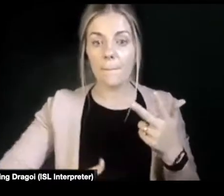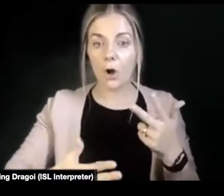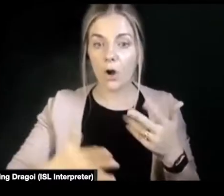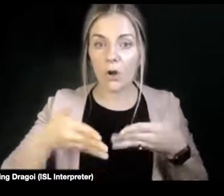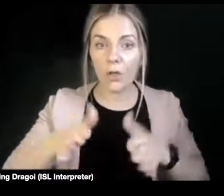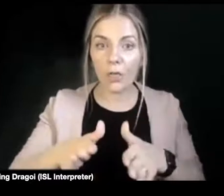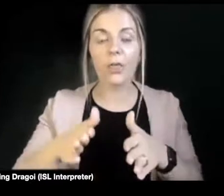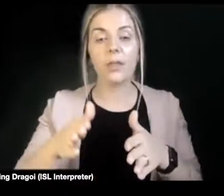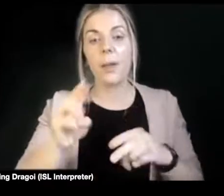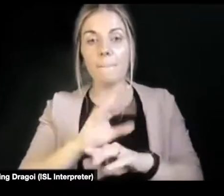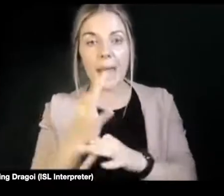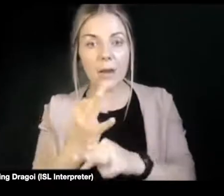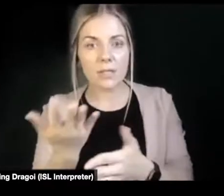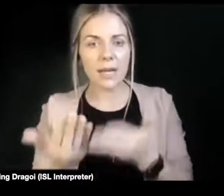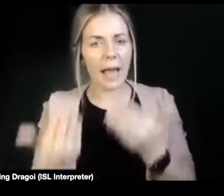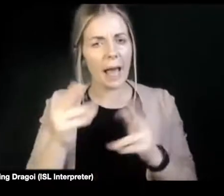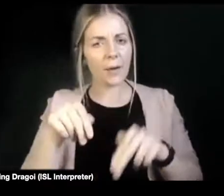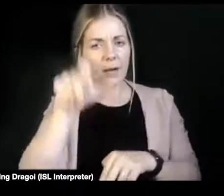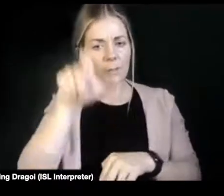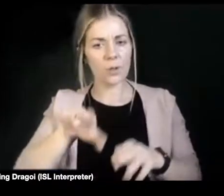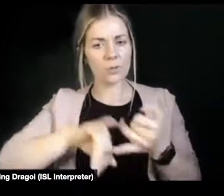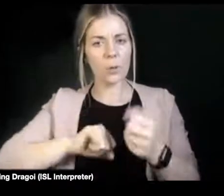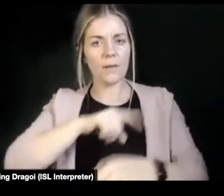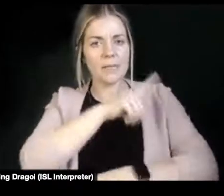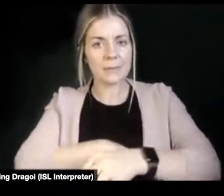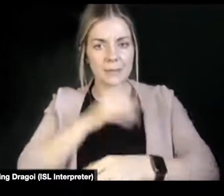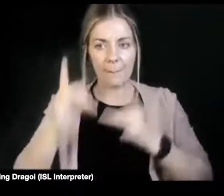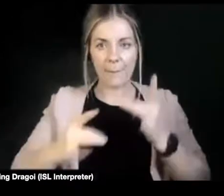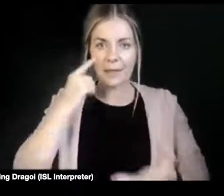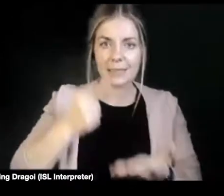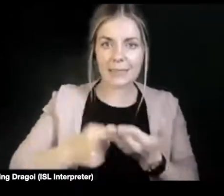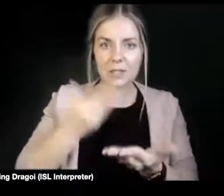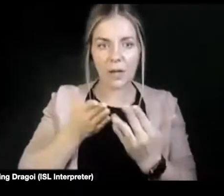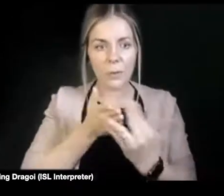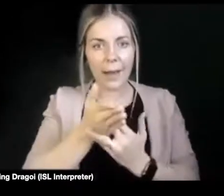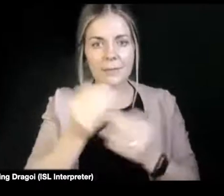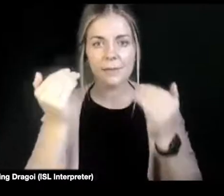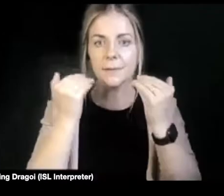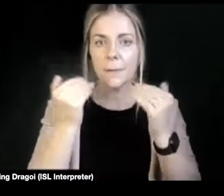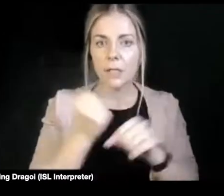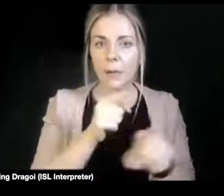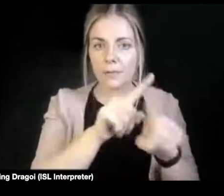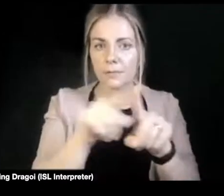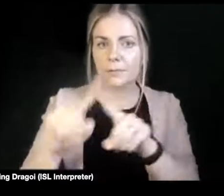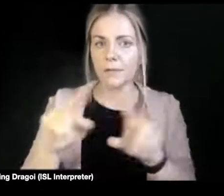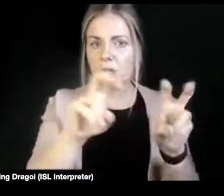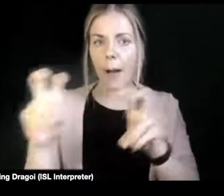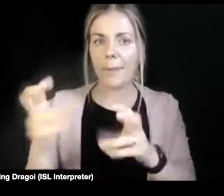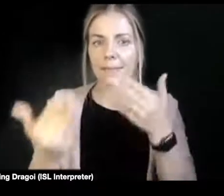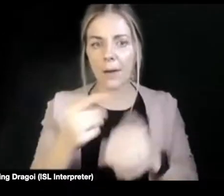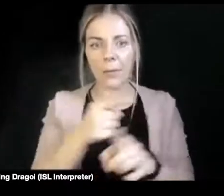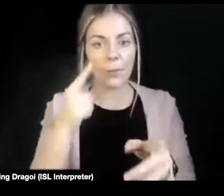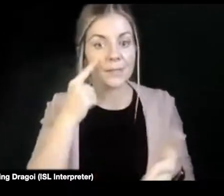make decisions on those issues, how they can access information, how those decisions can be realised.